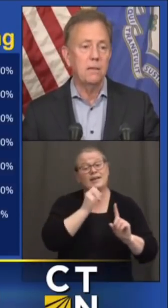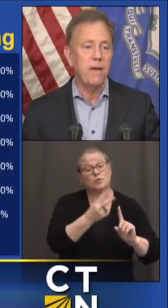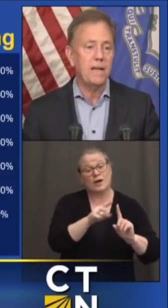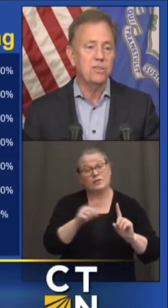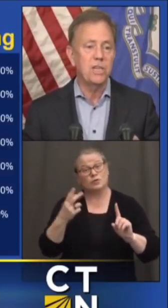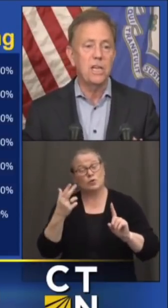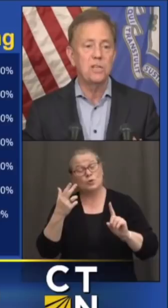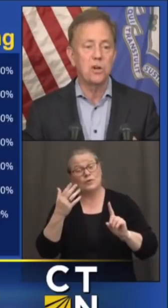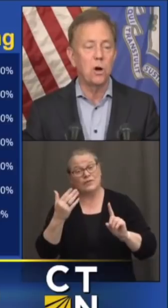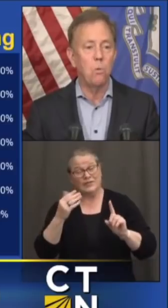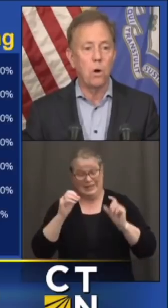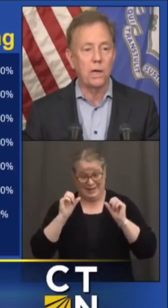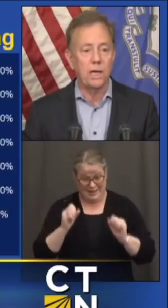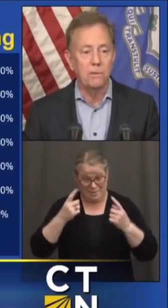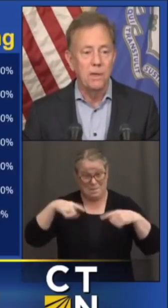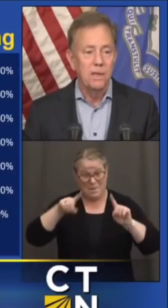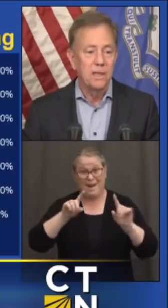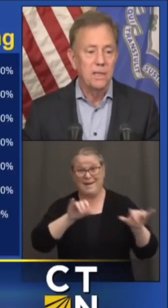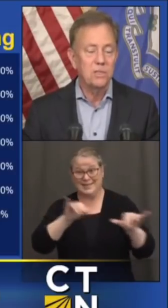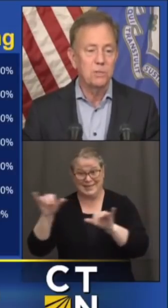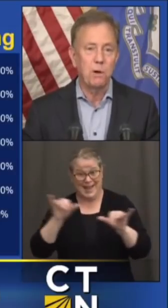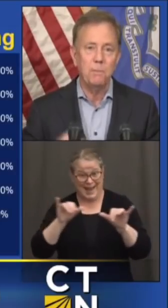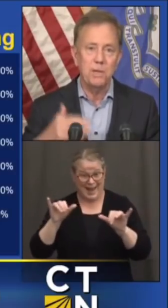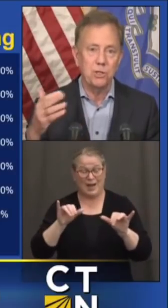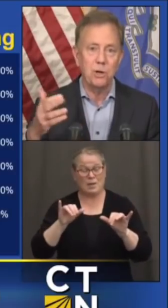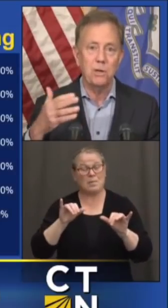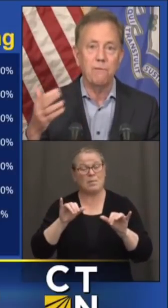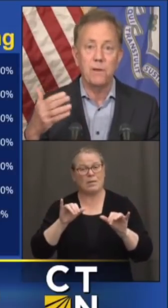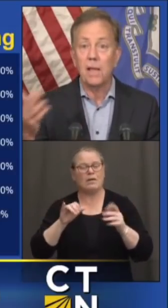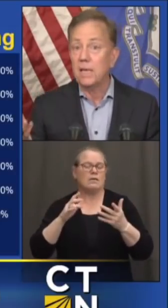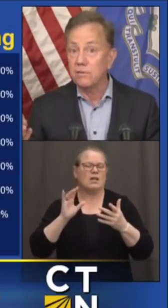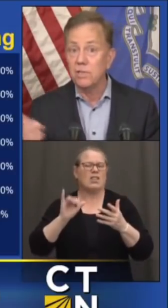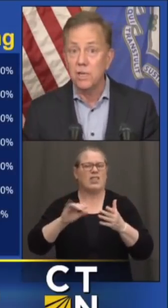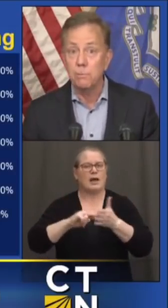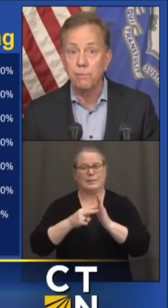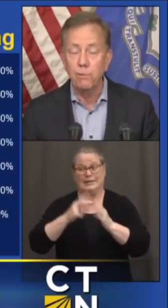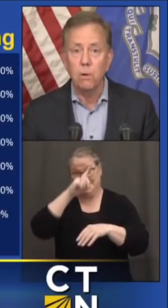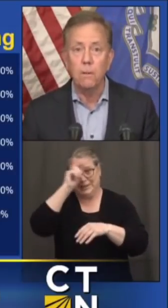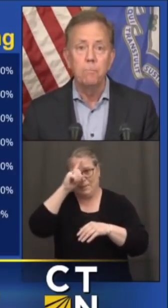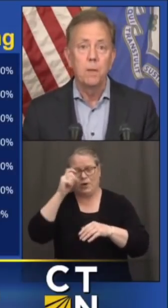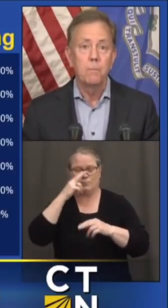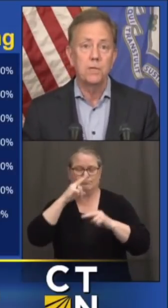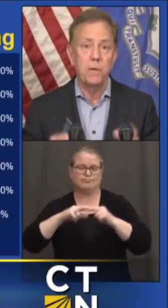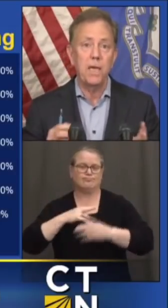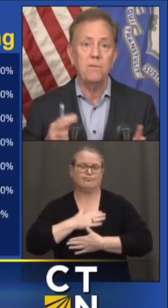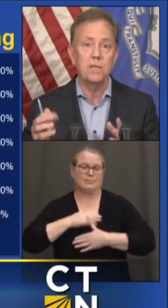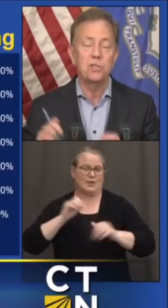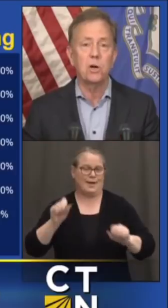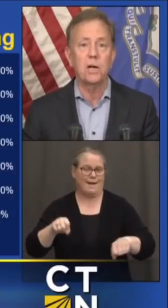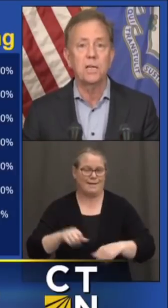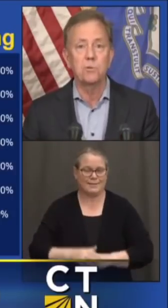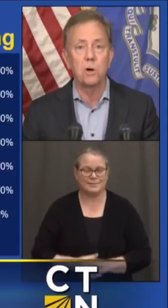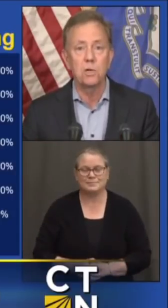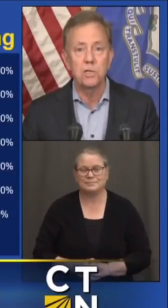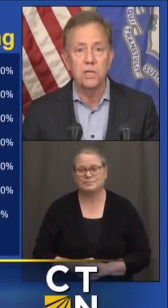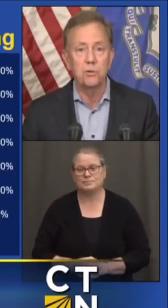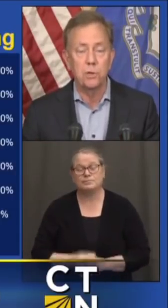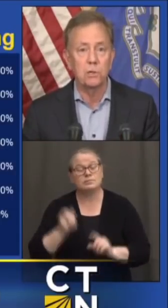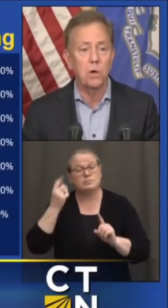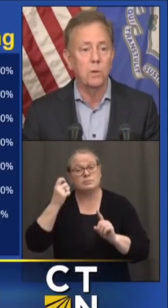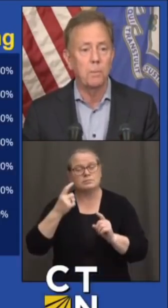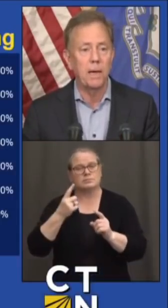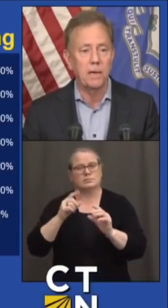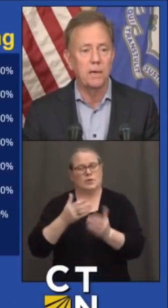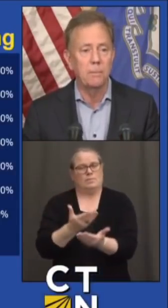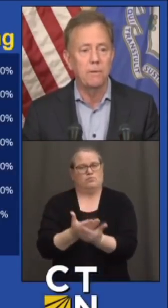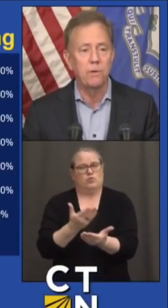Again, the vaccines are working. This is probably a chart you feel like you've seen before because we gave you this chart as regards to